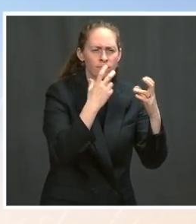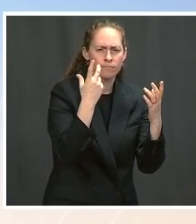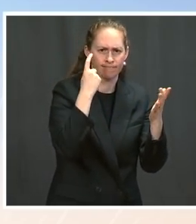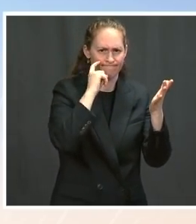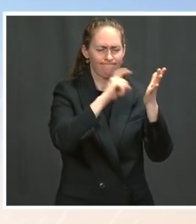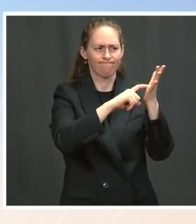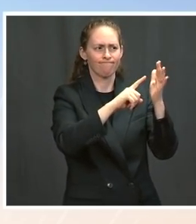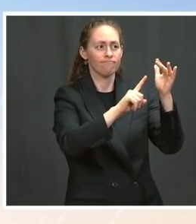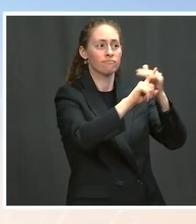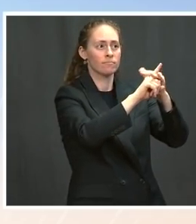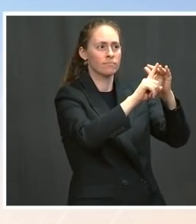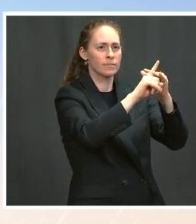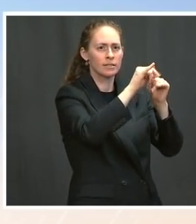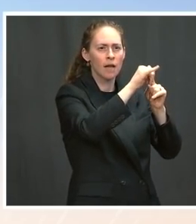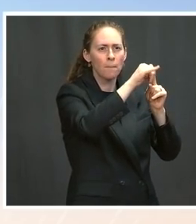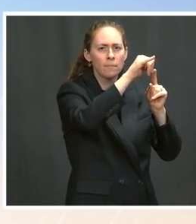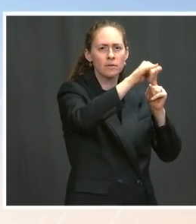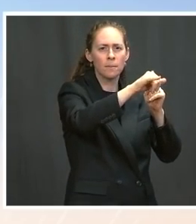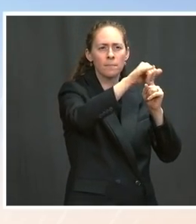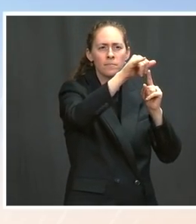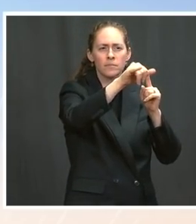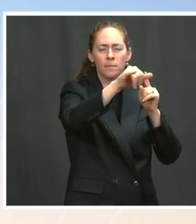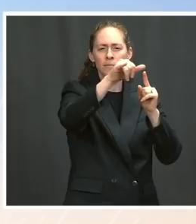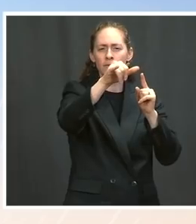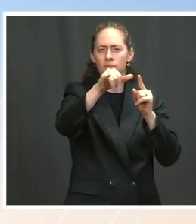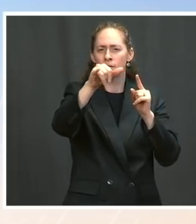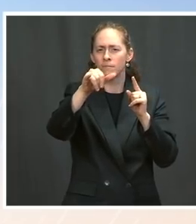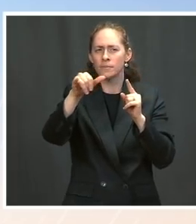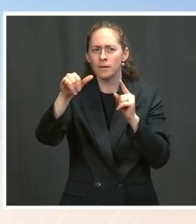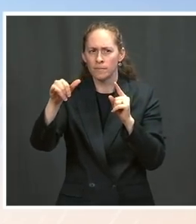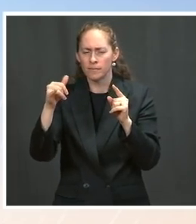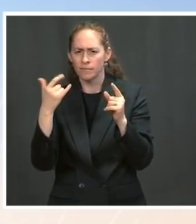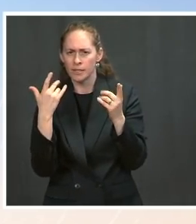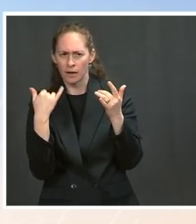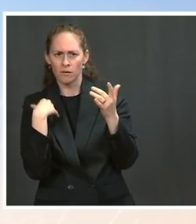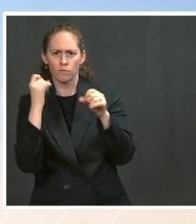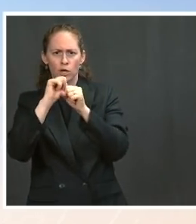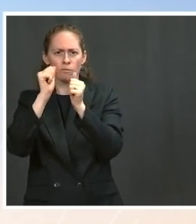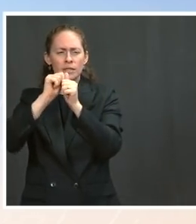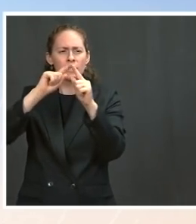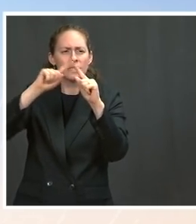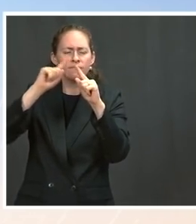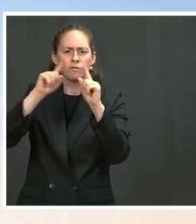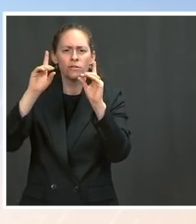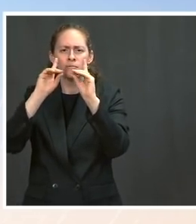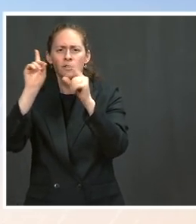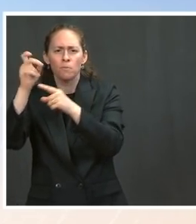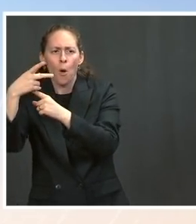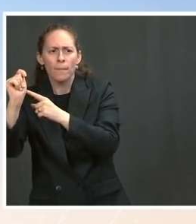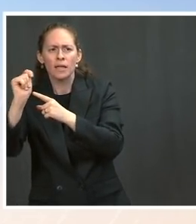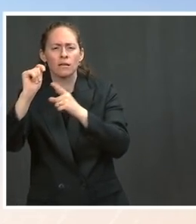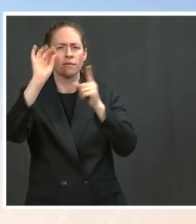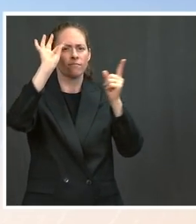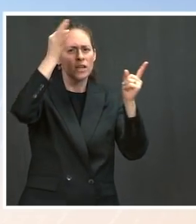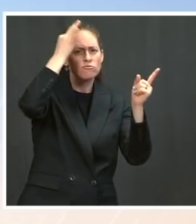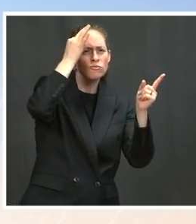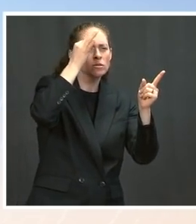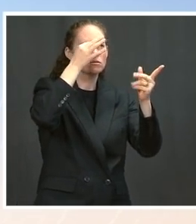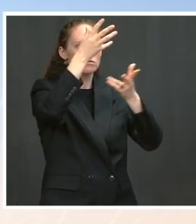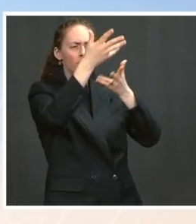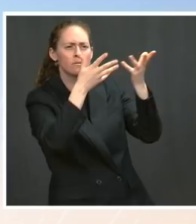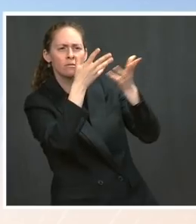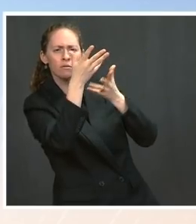working closely, as I noted, with agencies and departments across federal government to address unexplained health incidents that